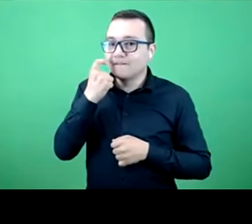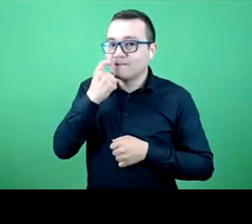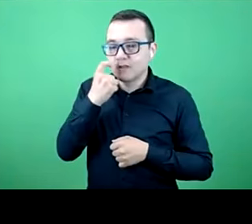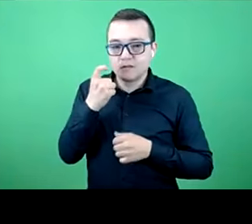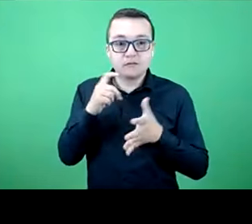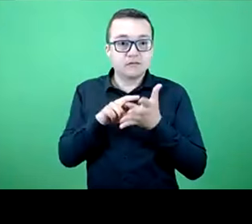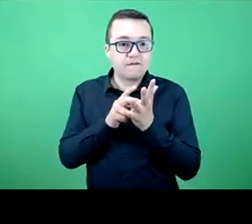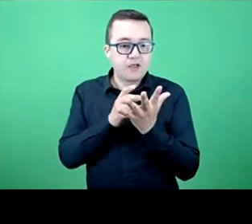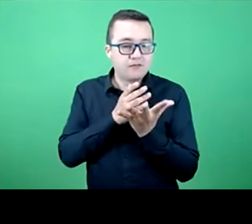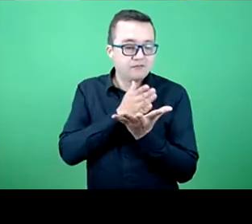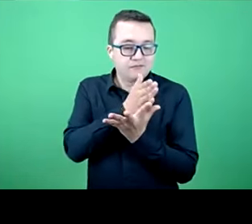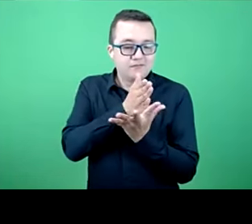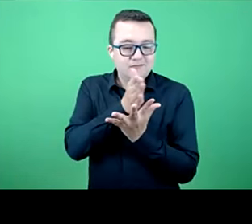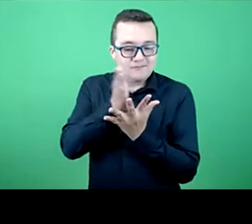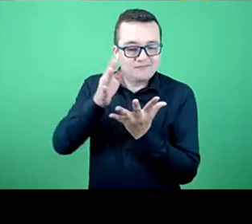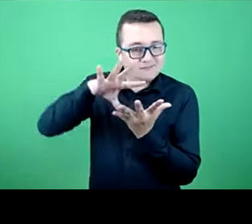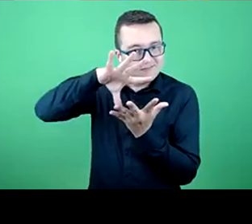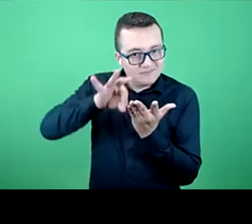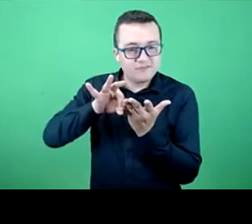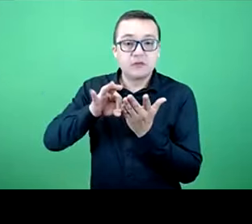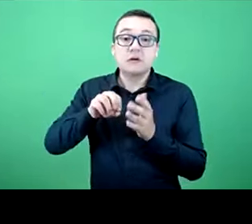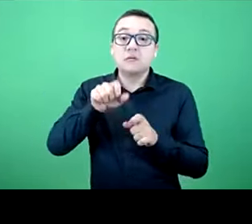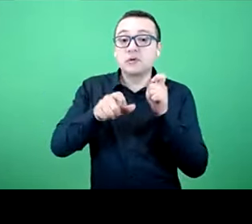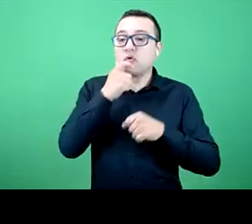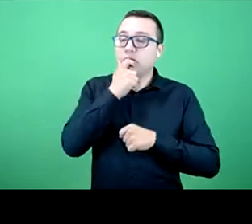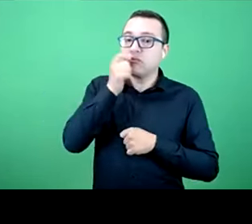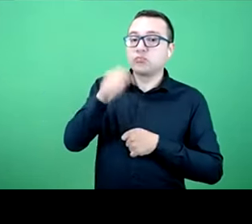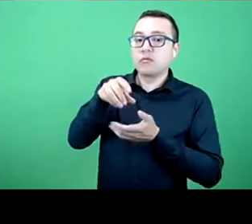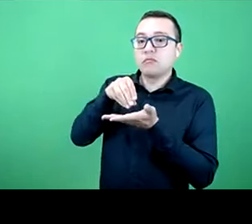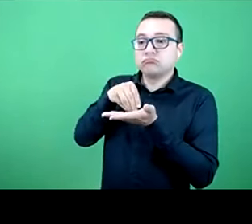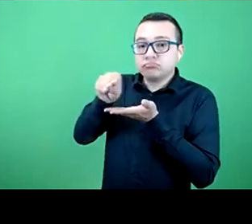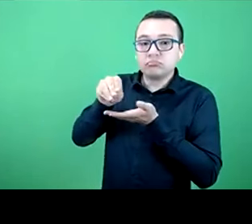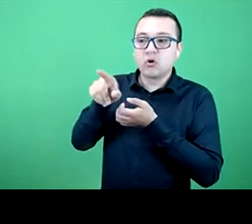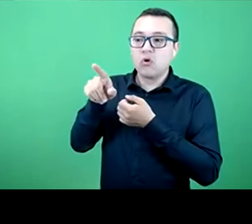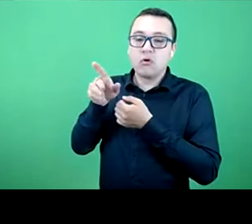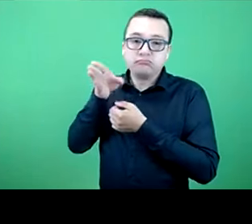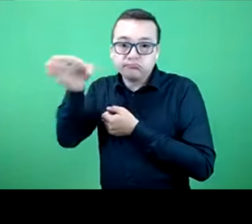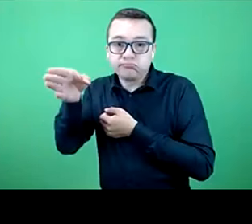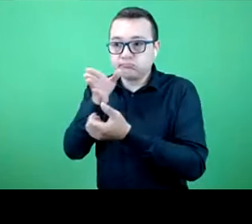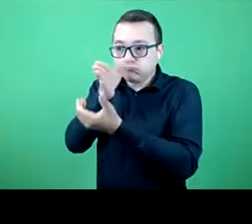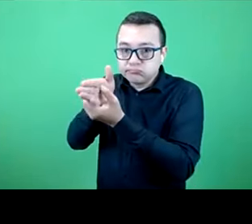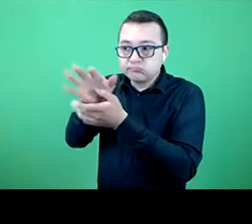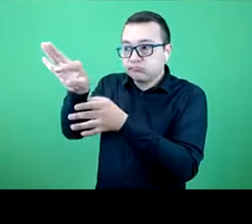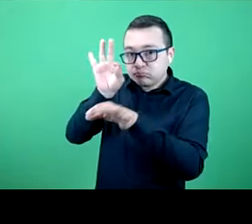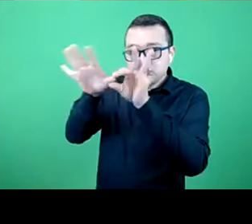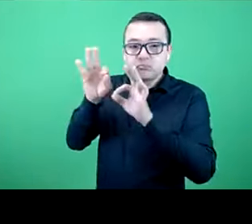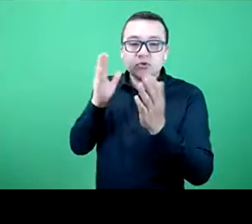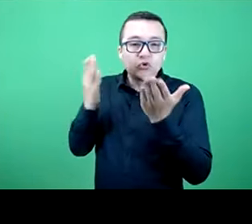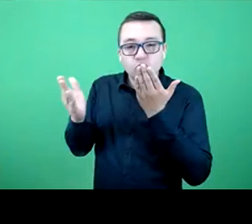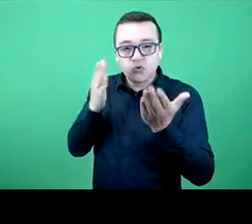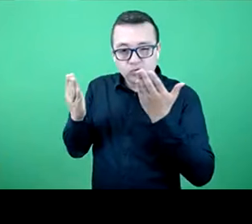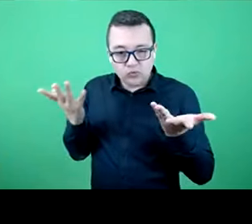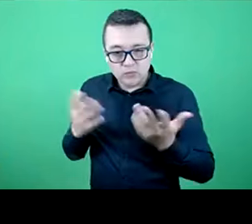give the customer the opportunity of a combined dental healthcare plan. So,